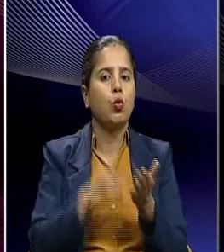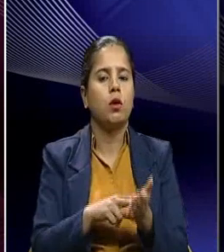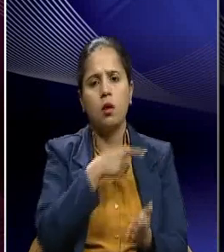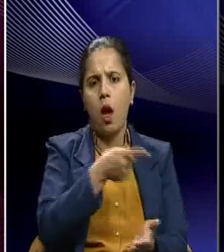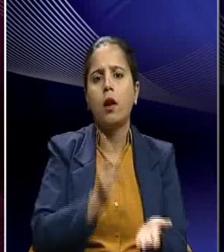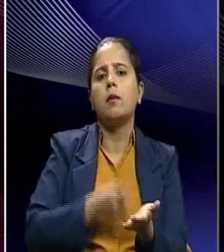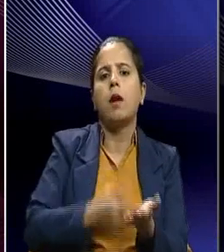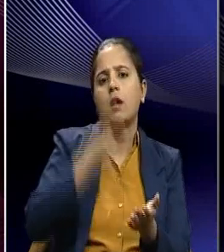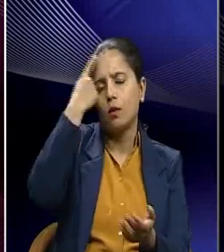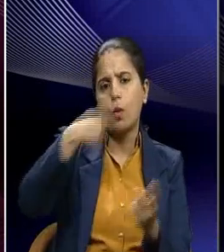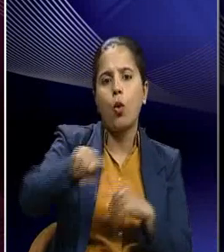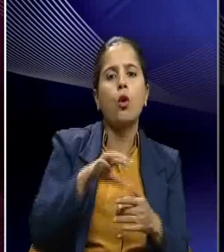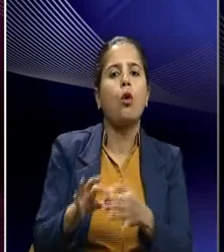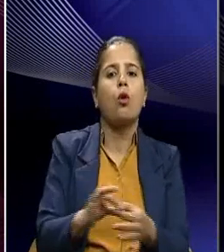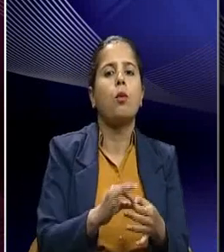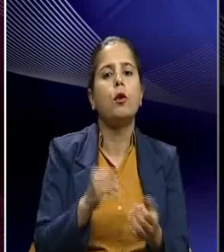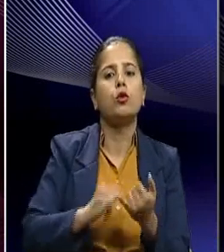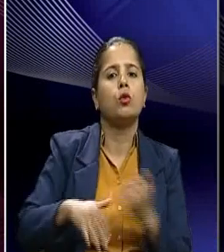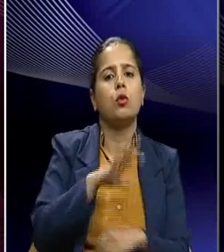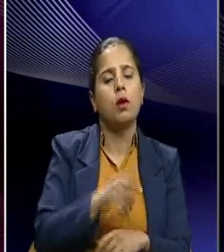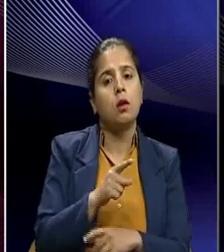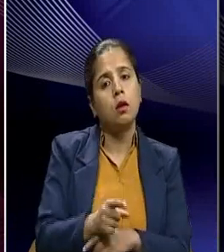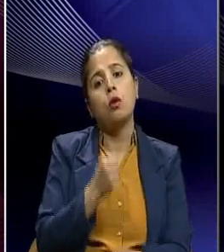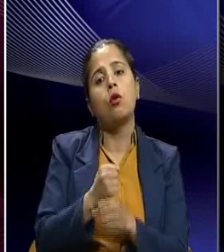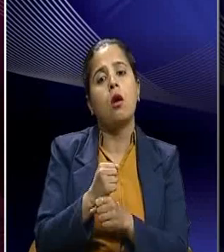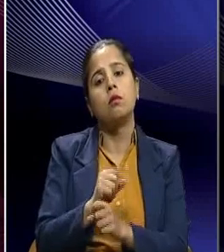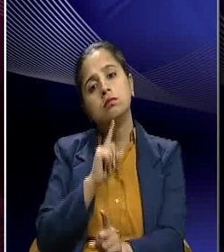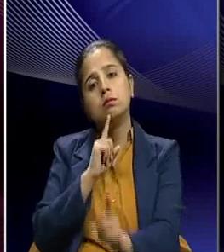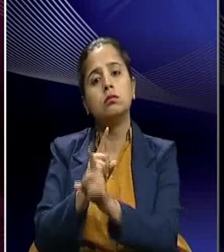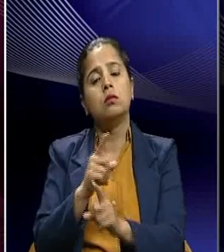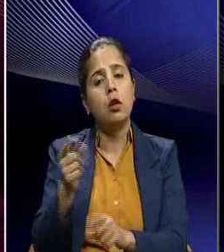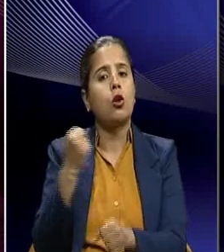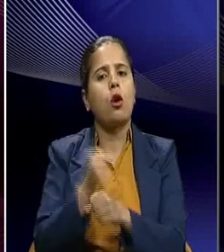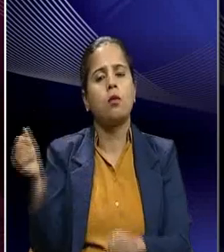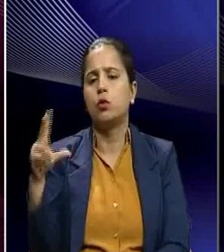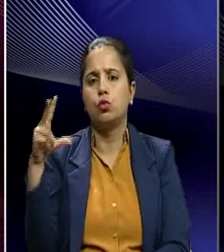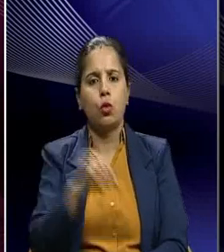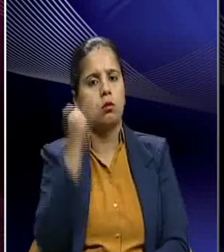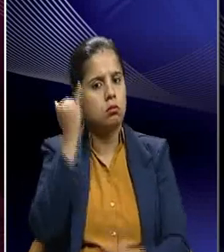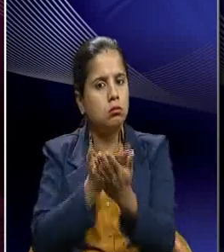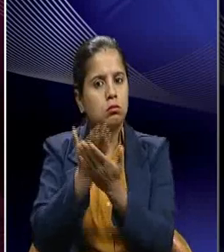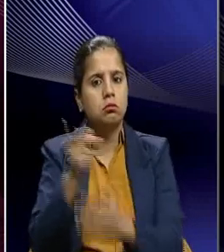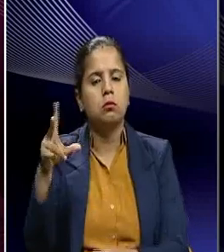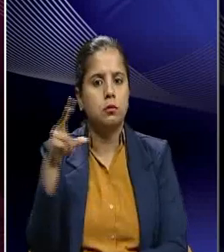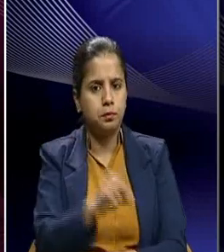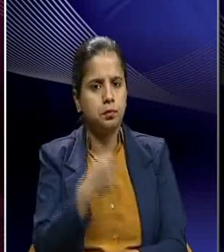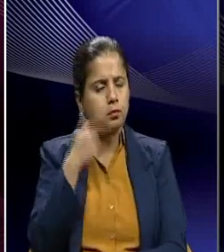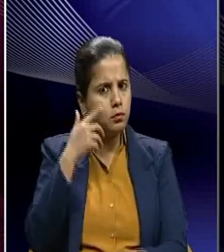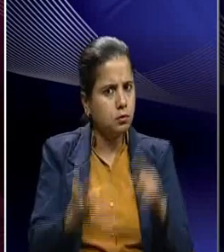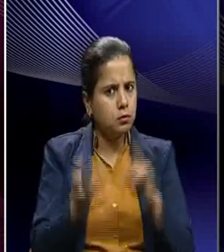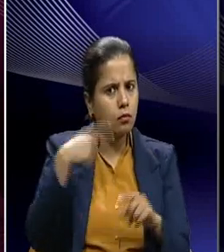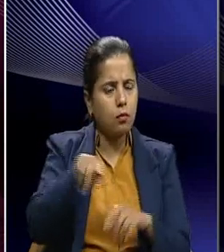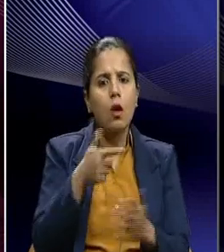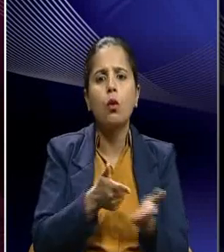demand for the cooperative society in front of the government. But the government refused their proposal. And we find that how the